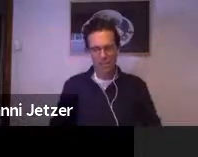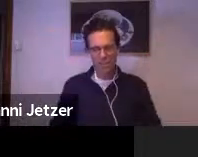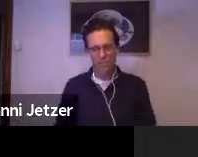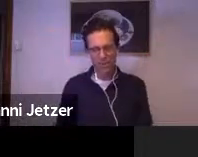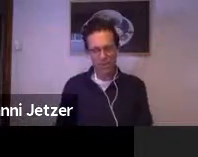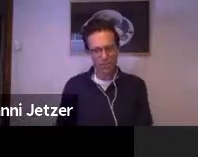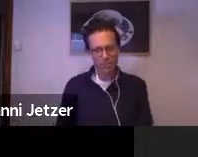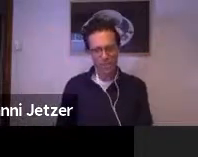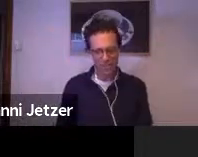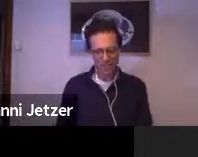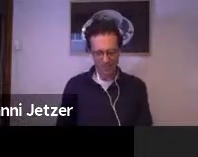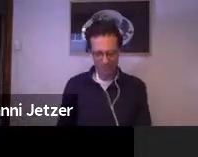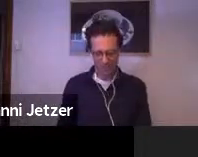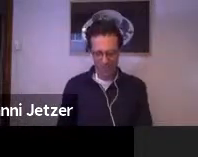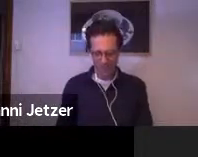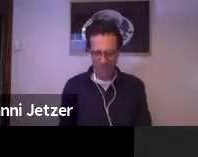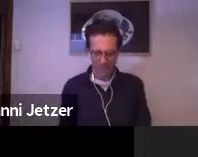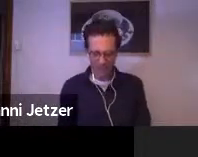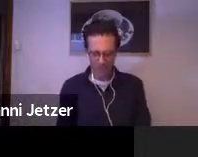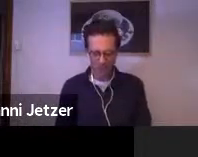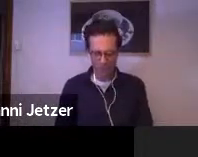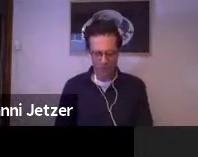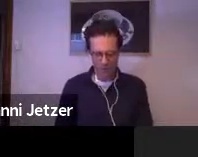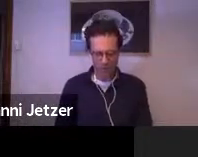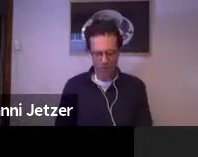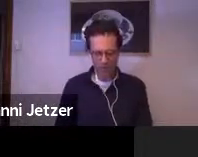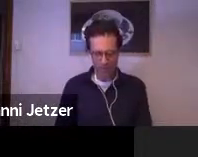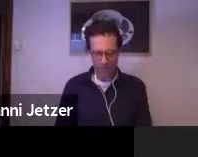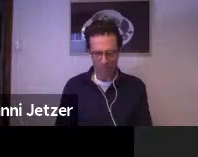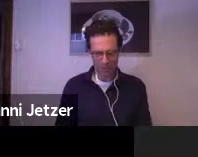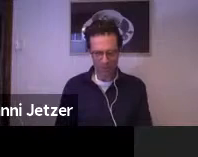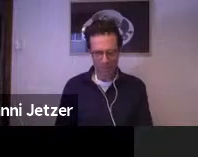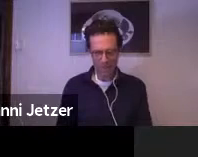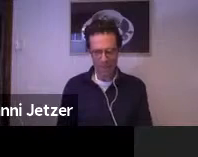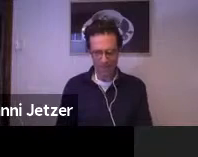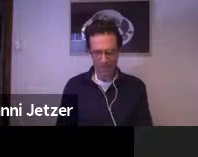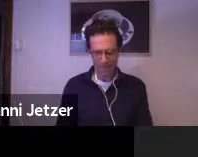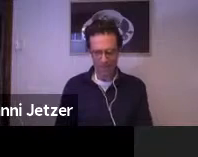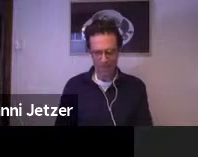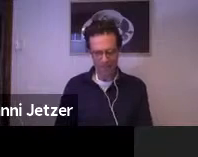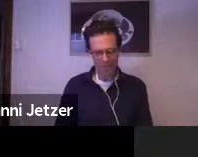I just want to read it to close us a little bit our